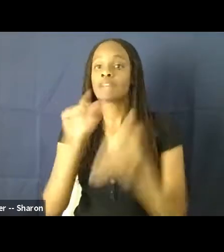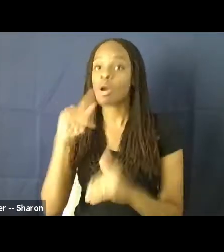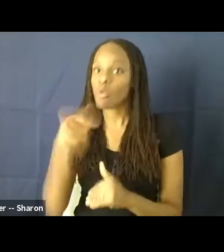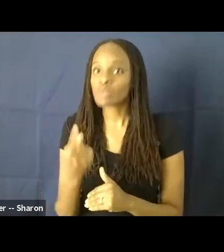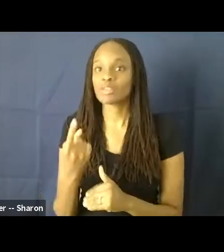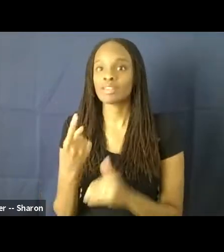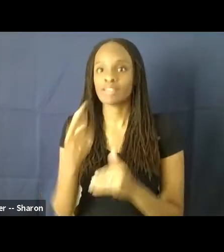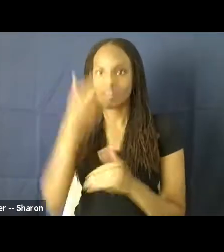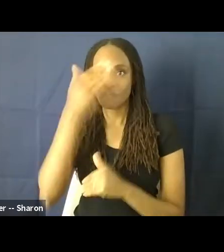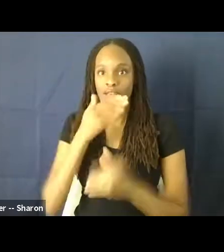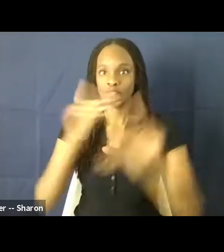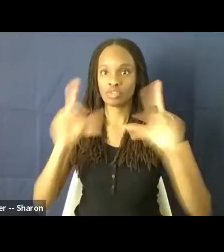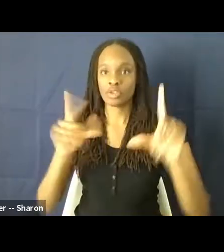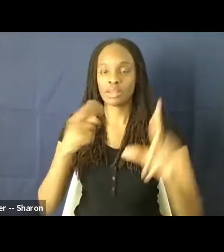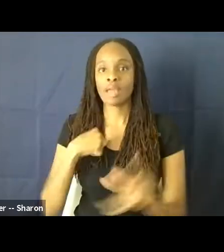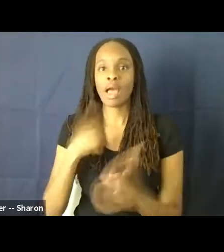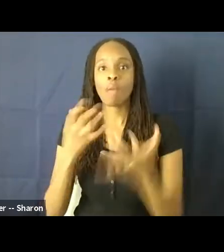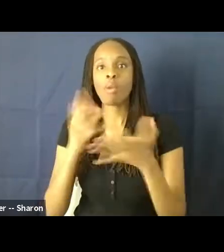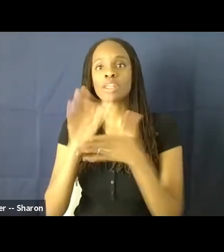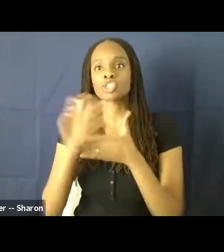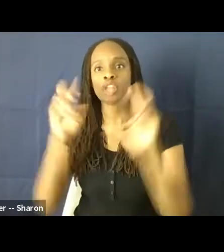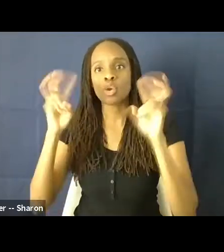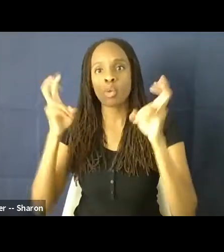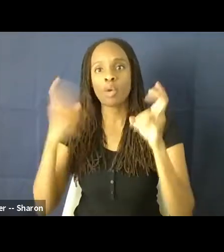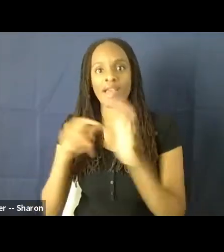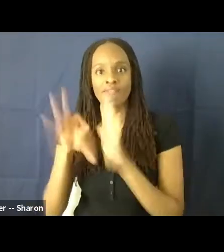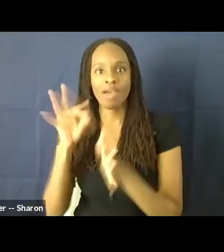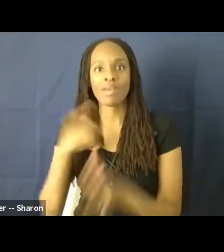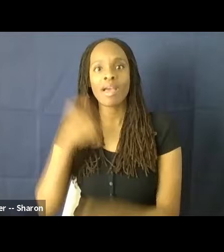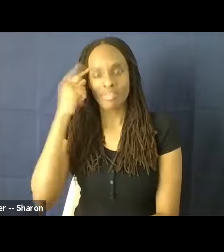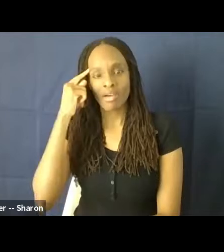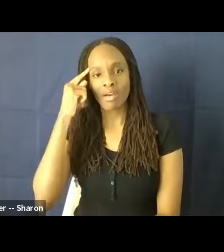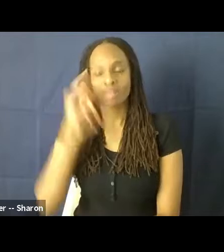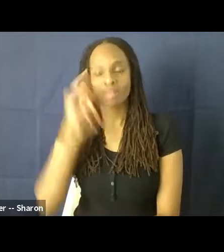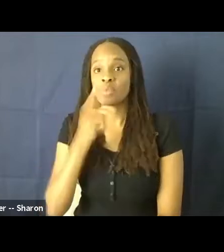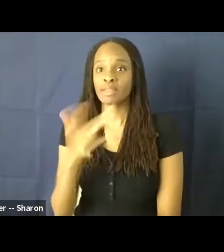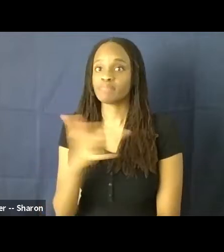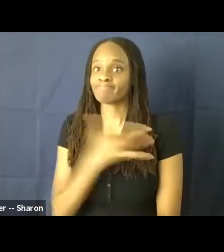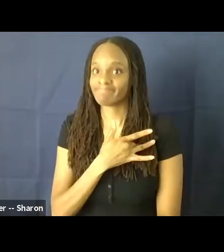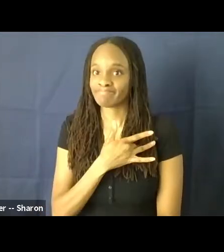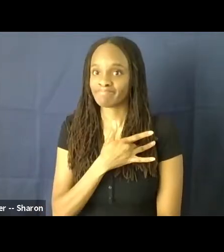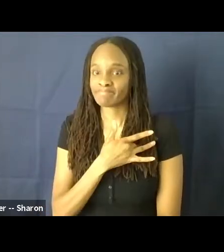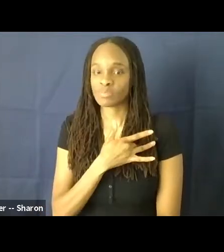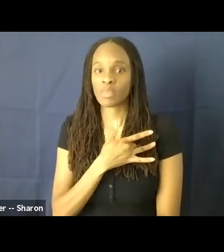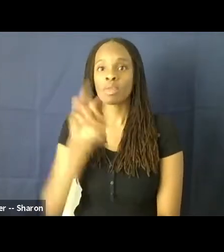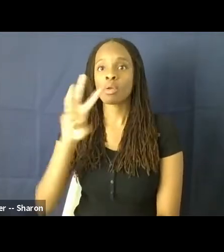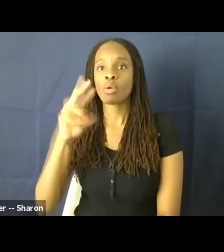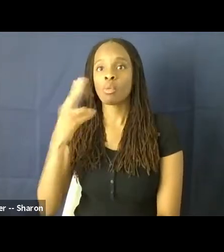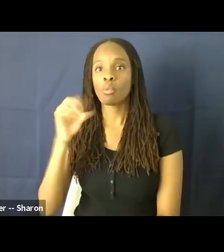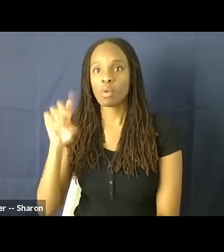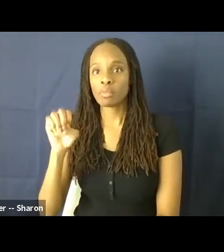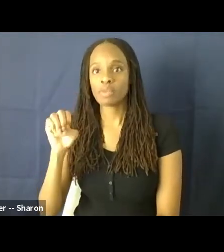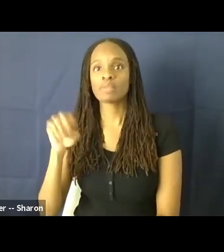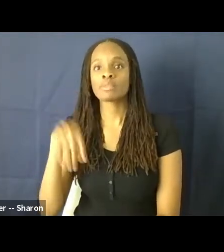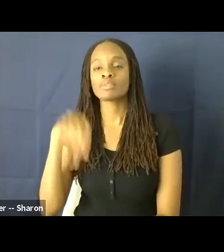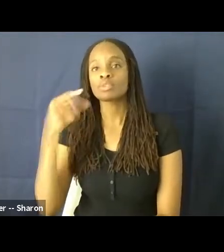just share this quote that I found that I thought was, it really struck me. So, Whoopi Goldberg said that, well,